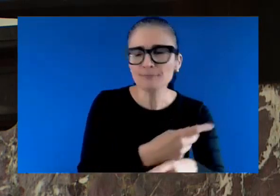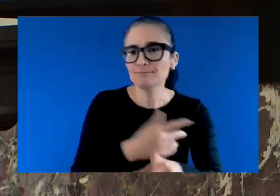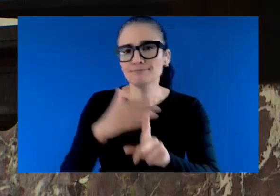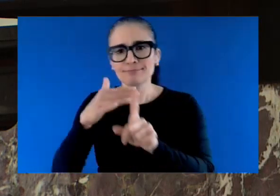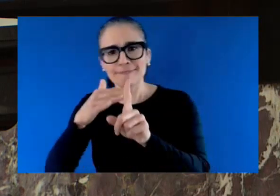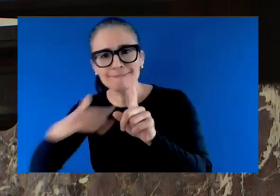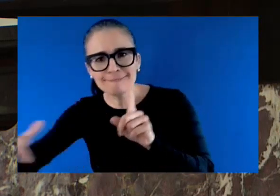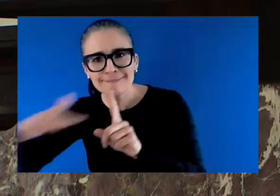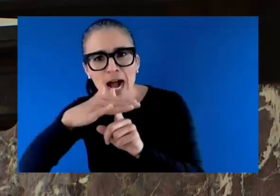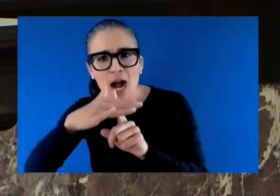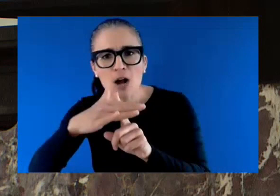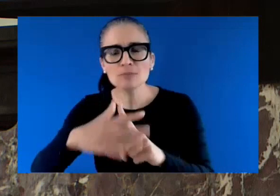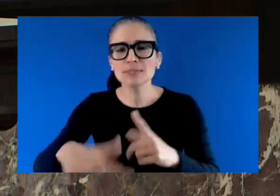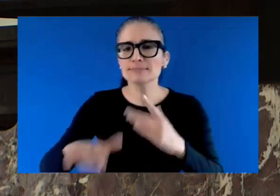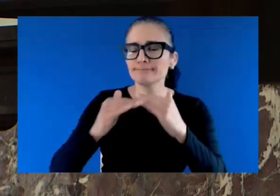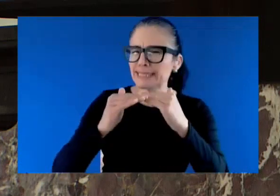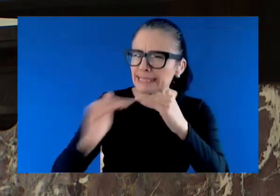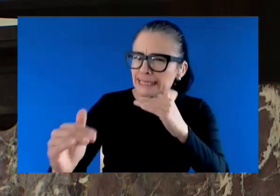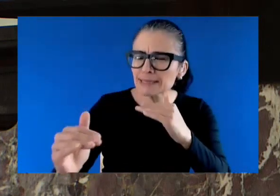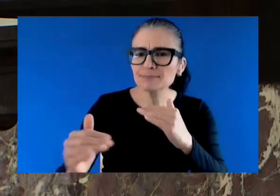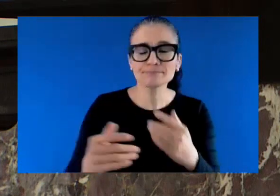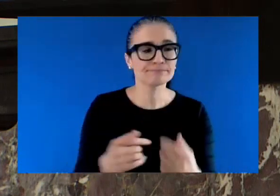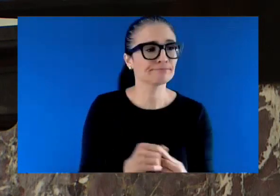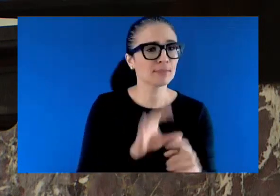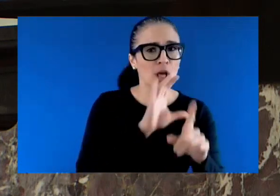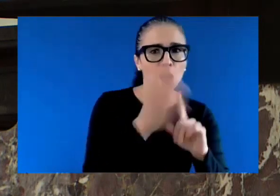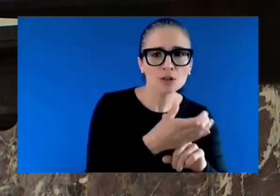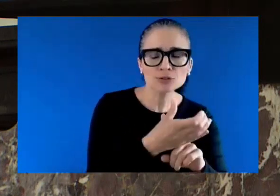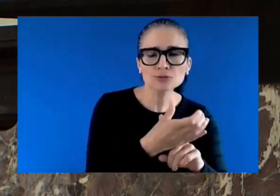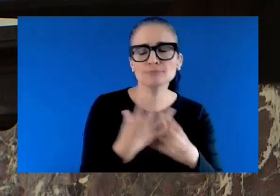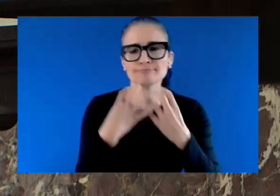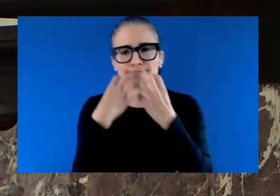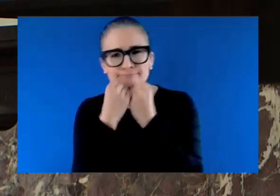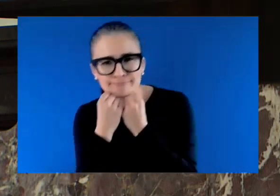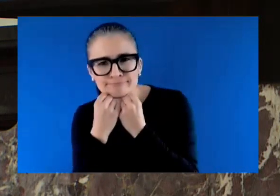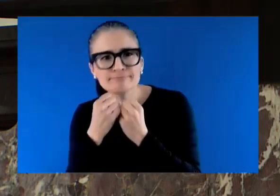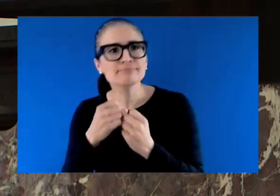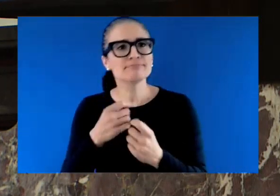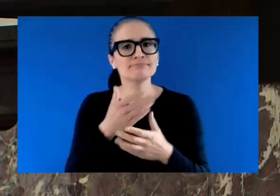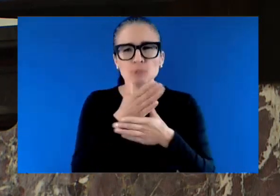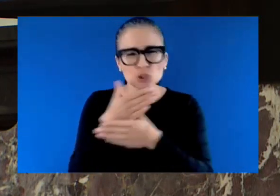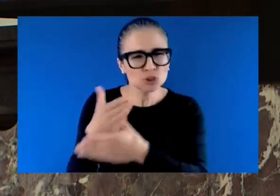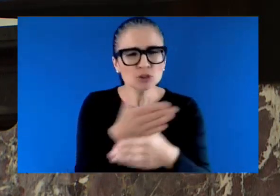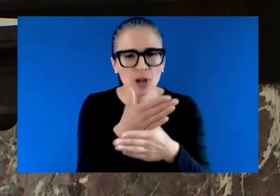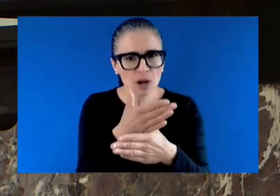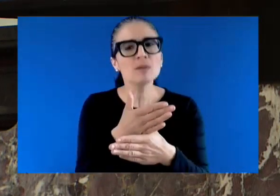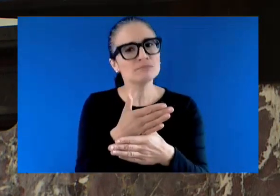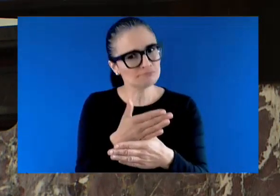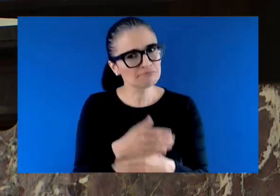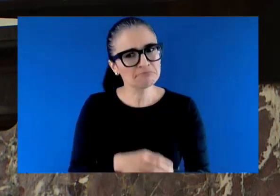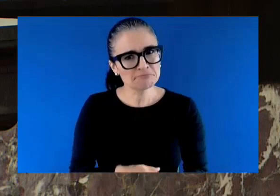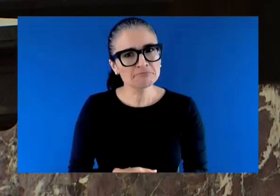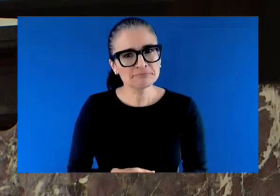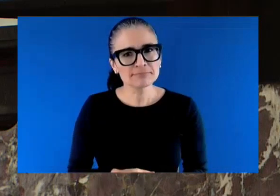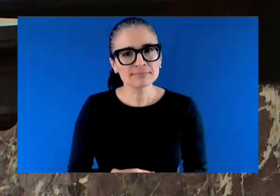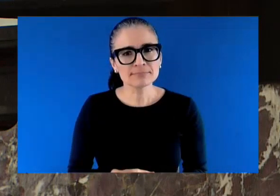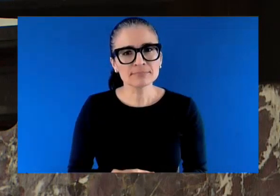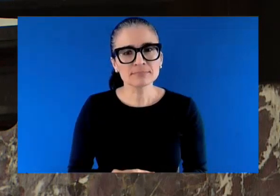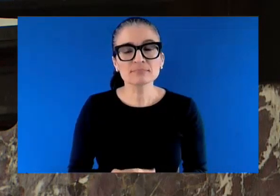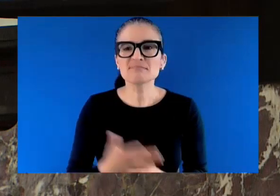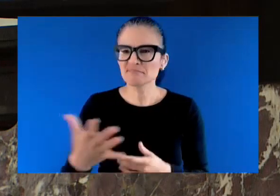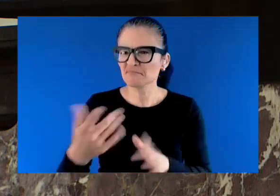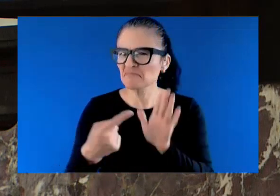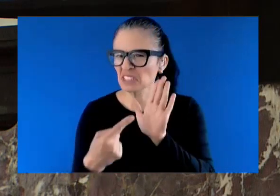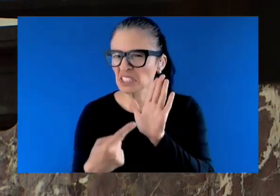volunteering, as evident by the recent Miyawaki forest planting and invasive species removal, Chinese-Canadian come out in strong